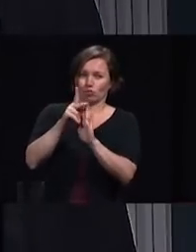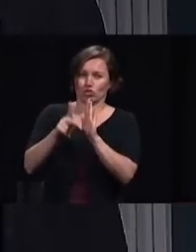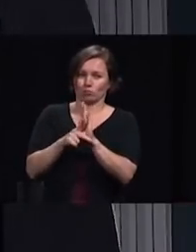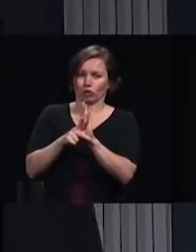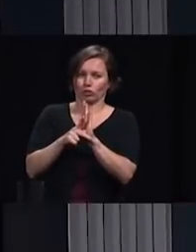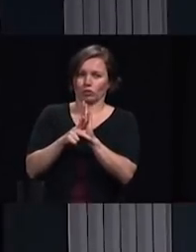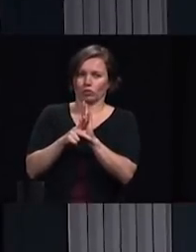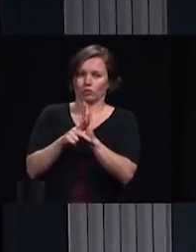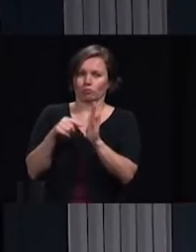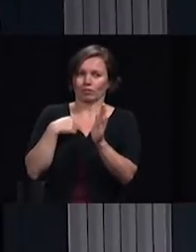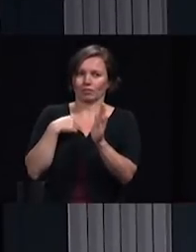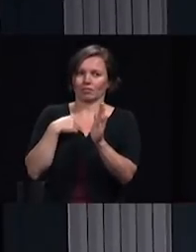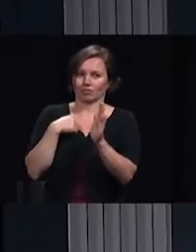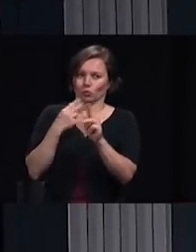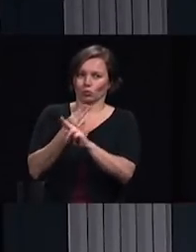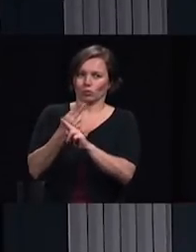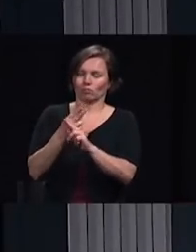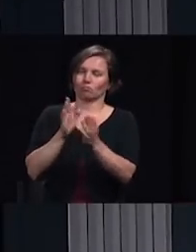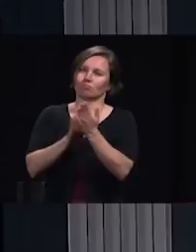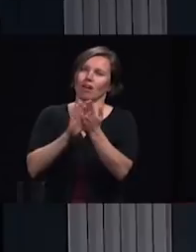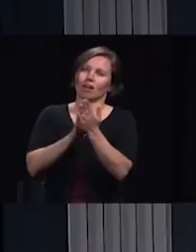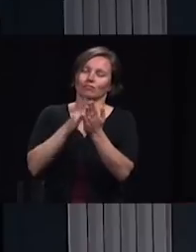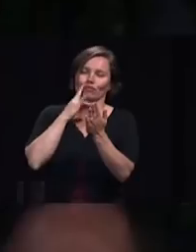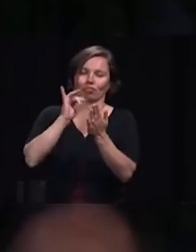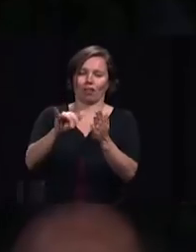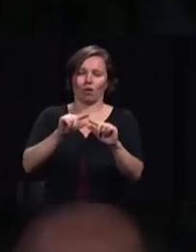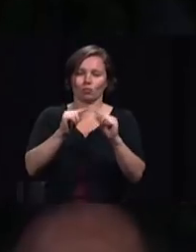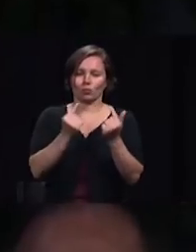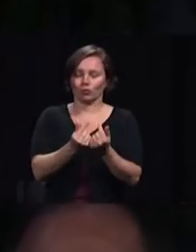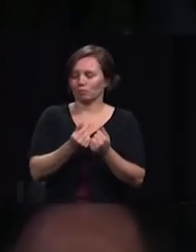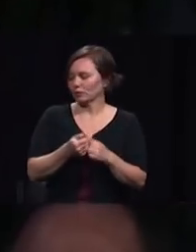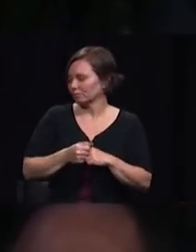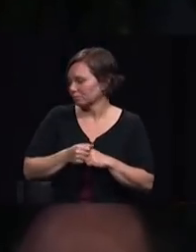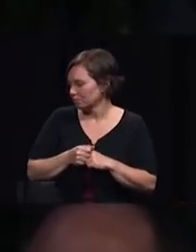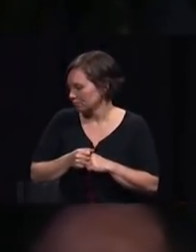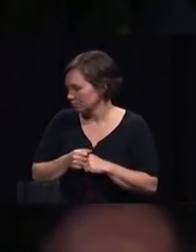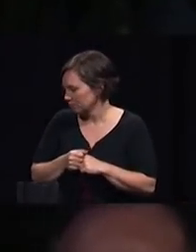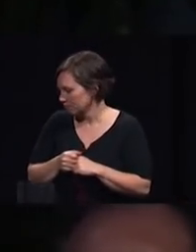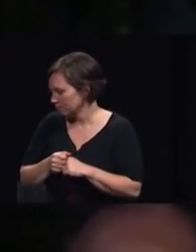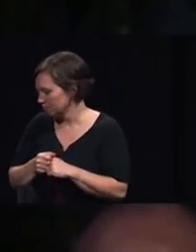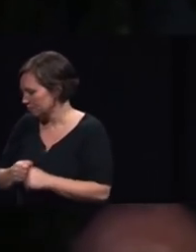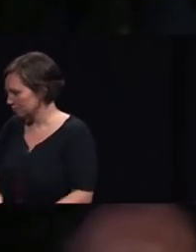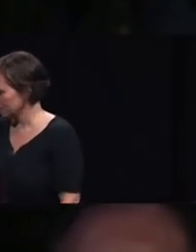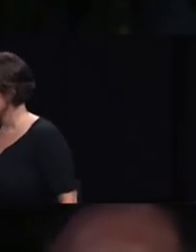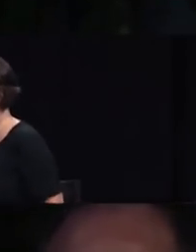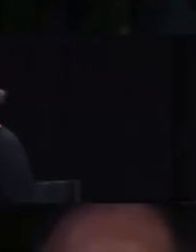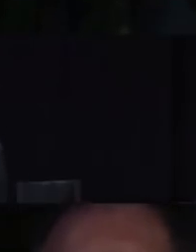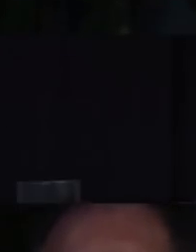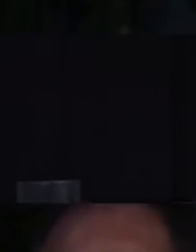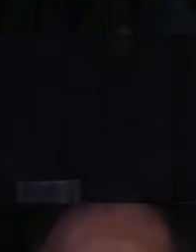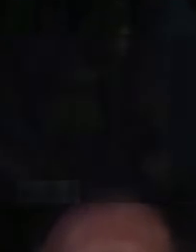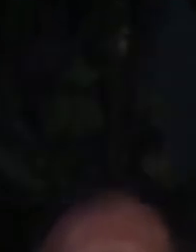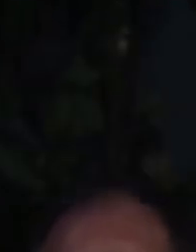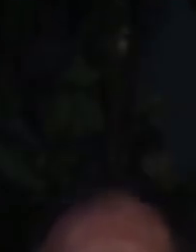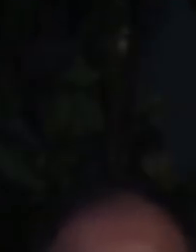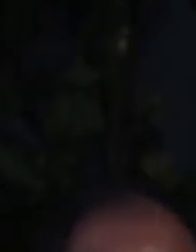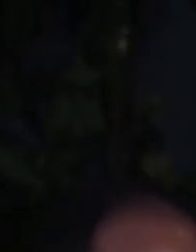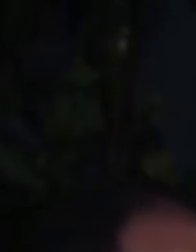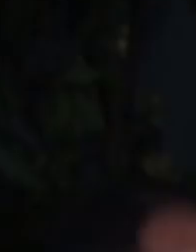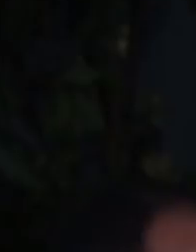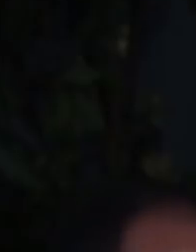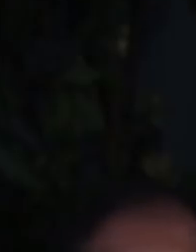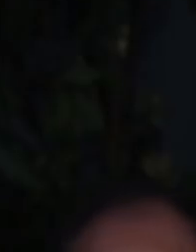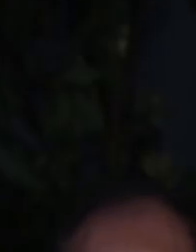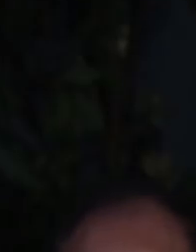thank you so thank you so much GT now we could go on and on with practical illustrations as to what God is doing in the